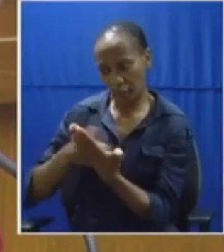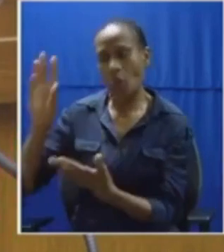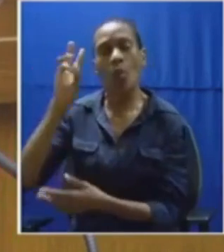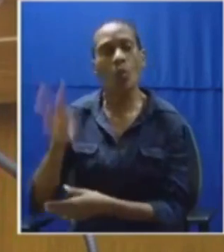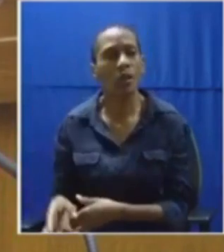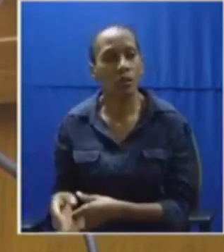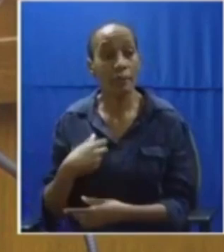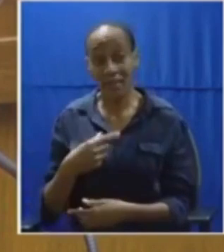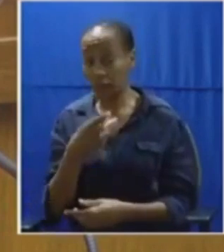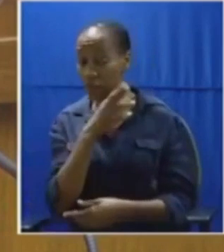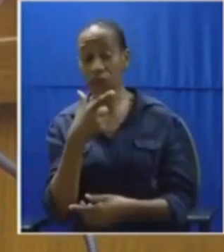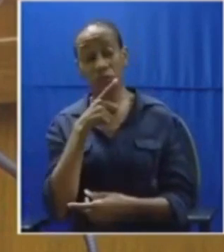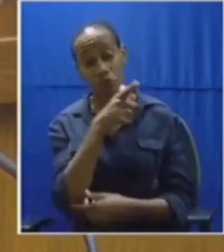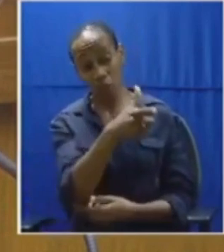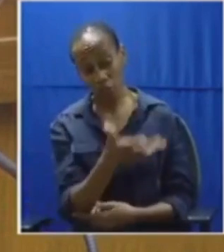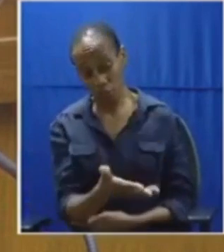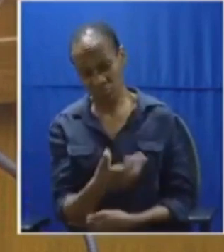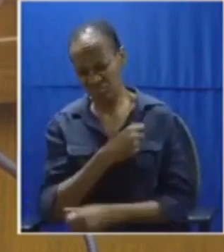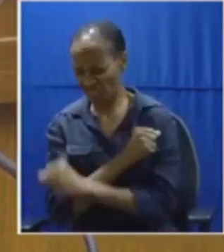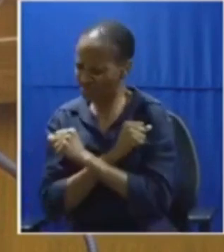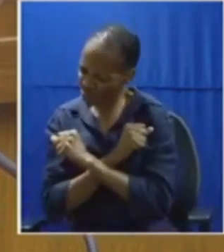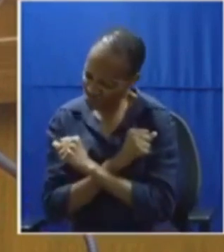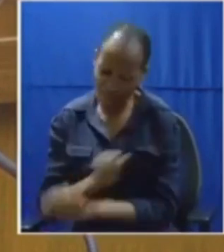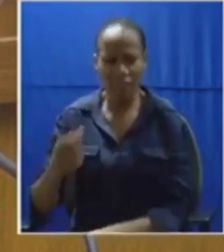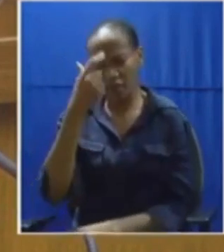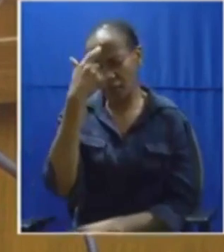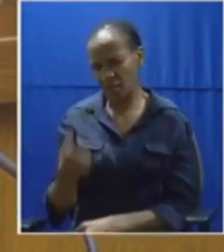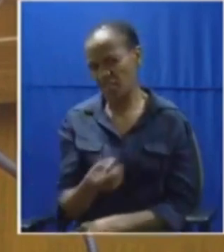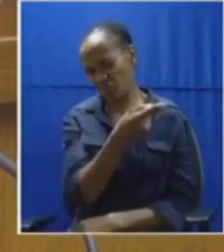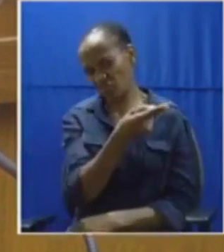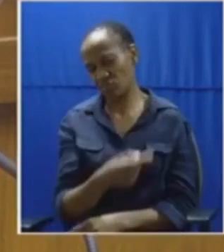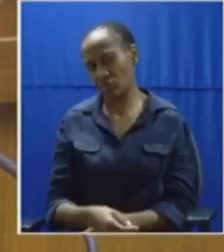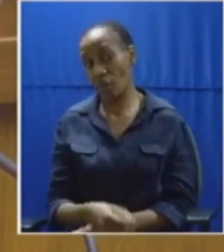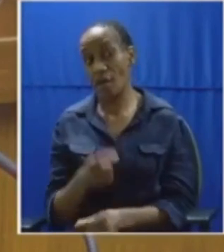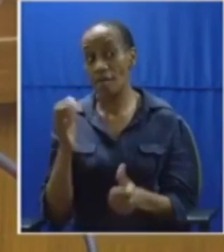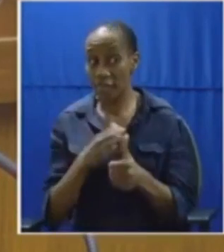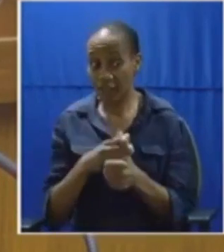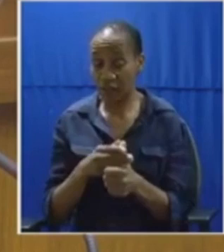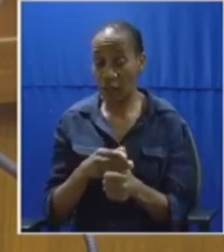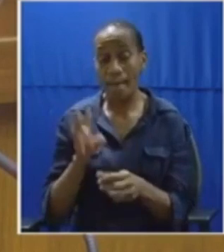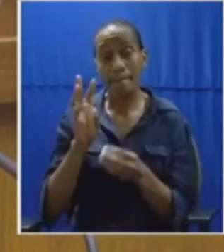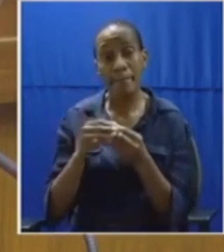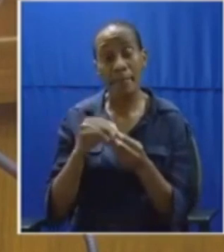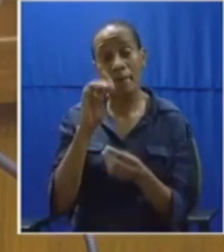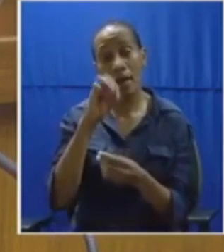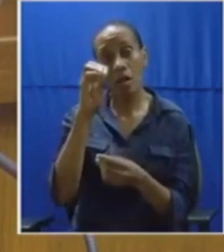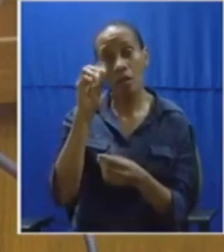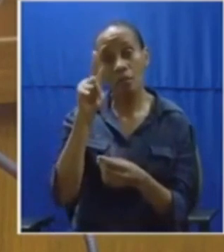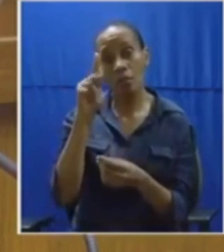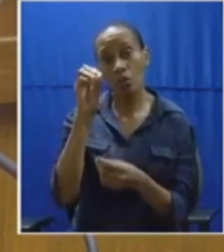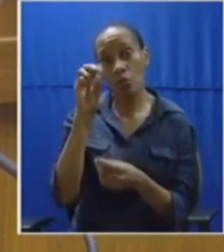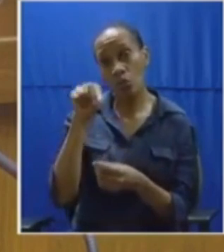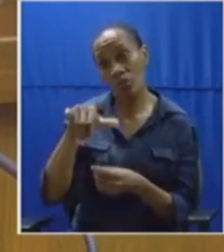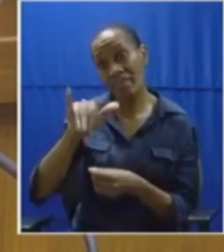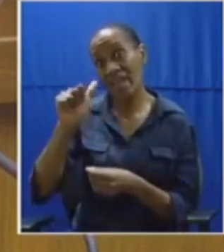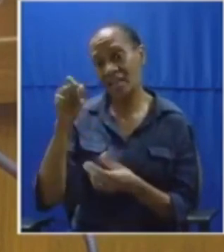me tell you i will never believe you until you fire nonvula mkonyana why do you